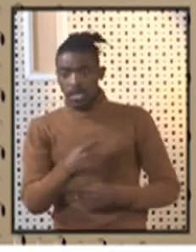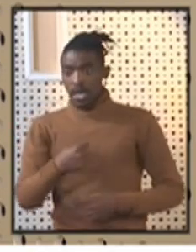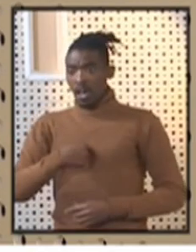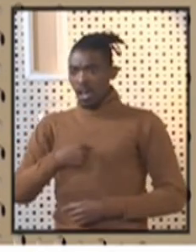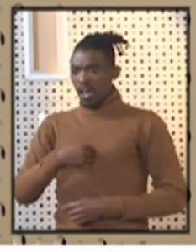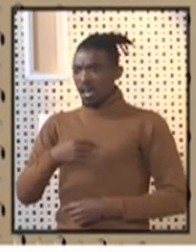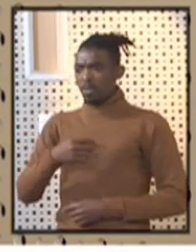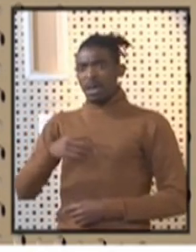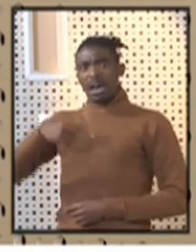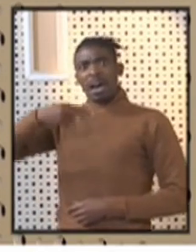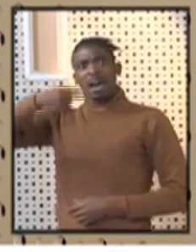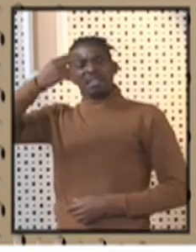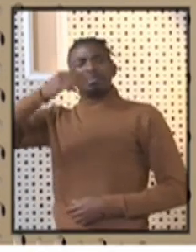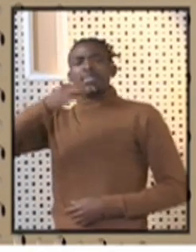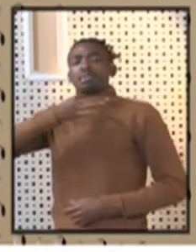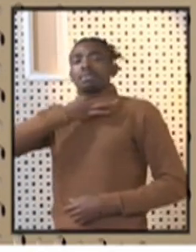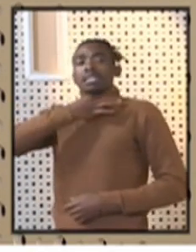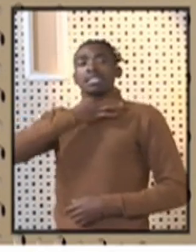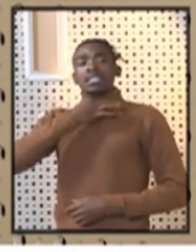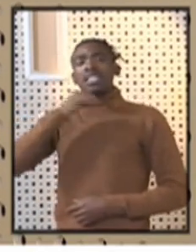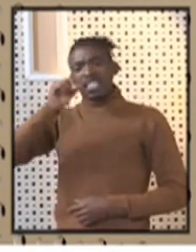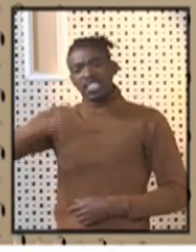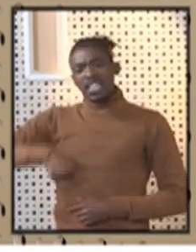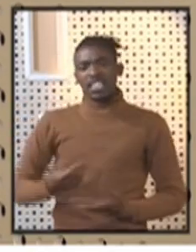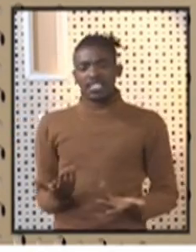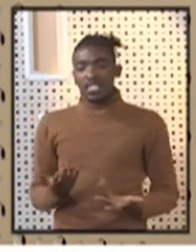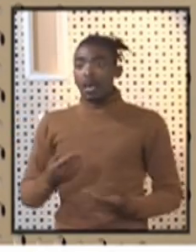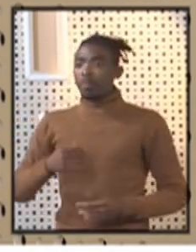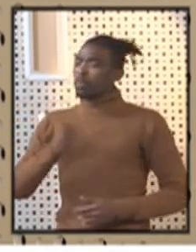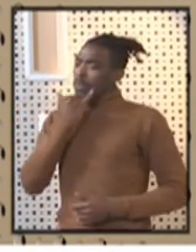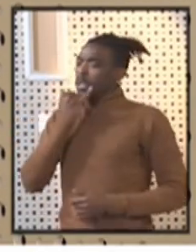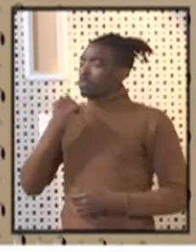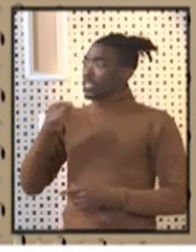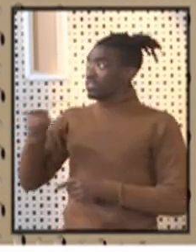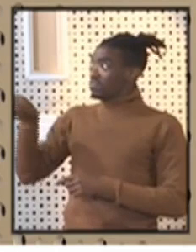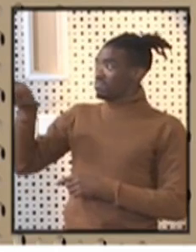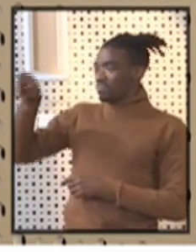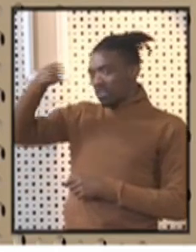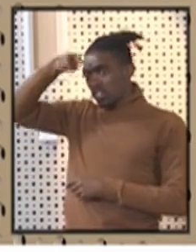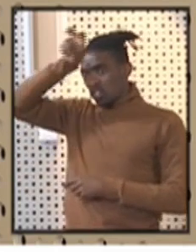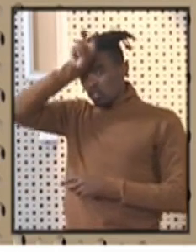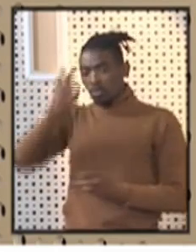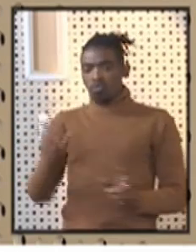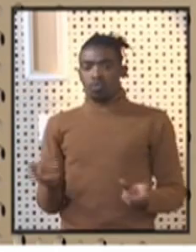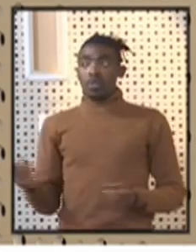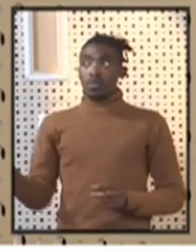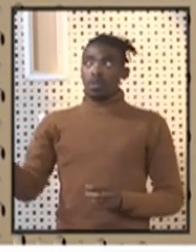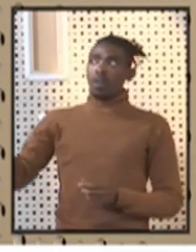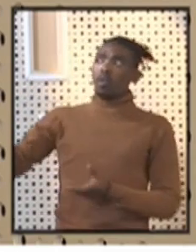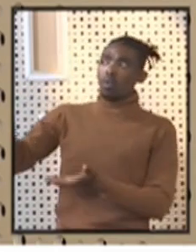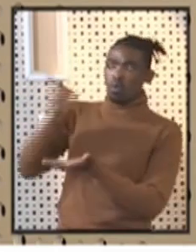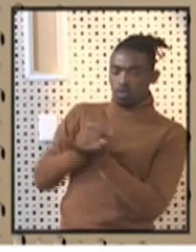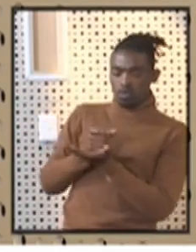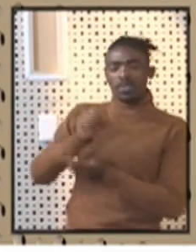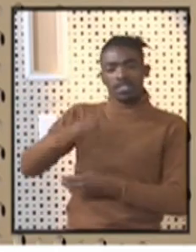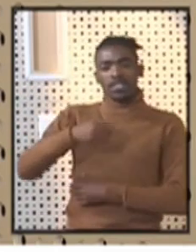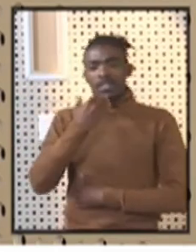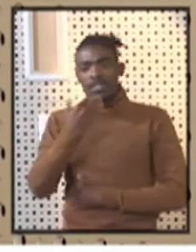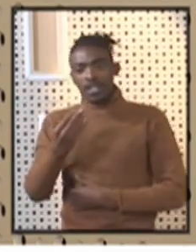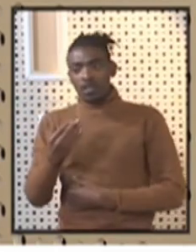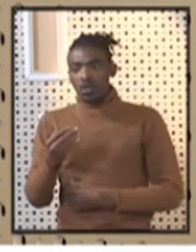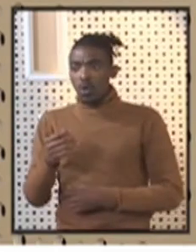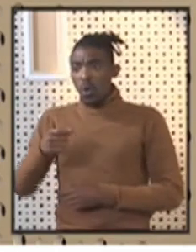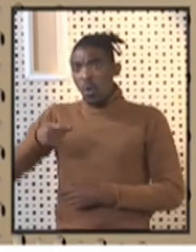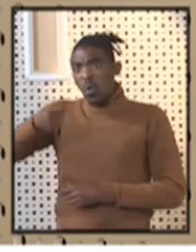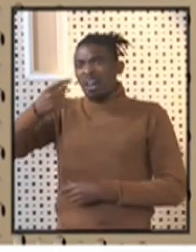high risk by other countries. So I'm happy that it's a German radio. One of the countries that has put us as high risk is Germany. And